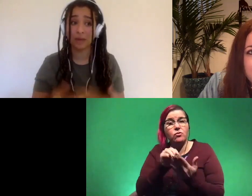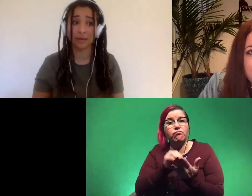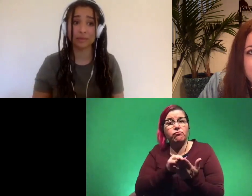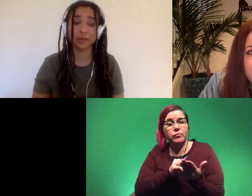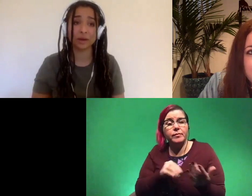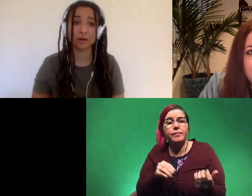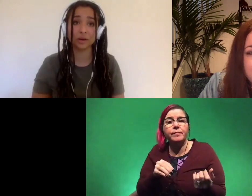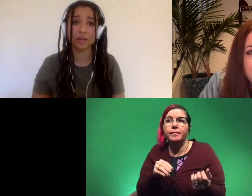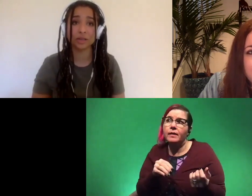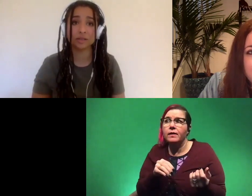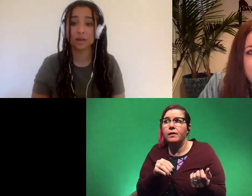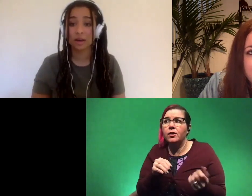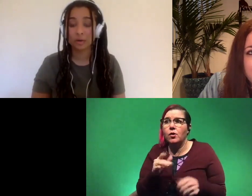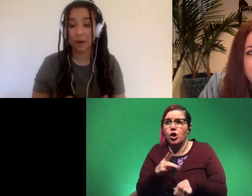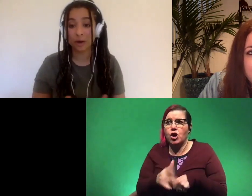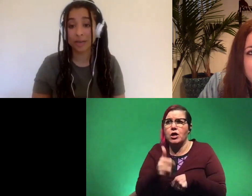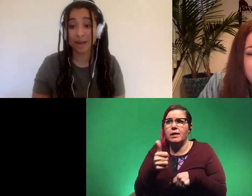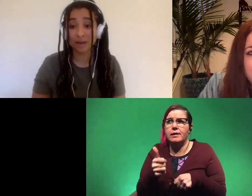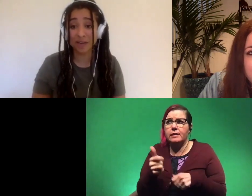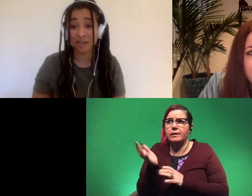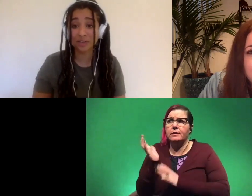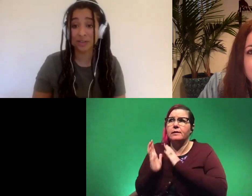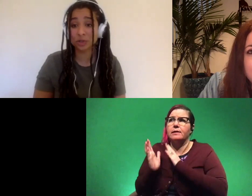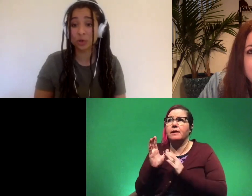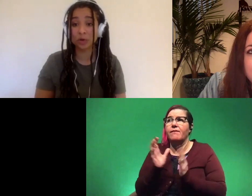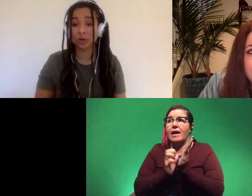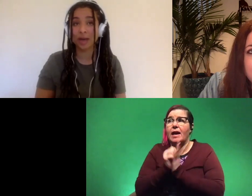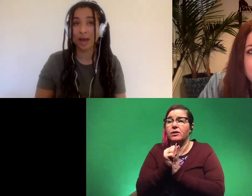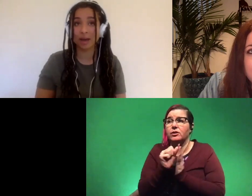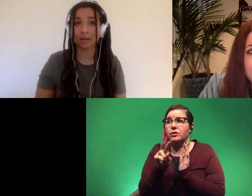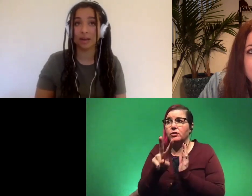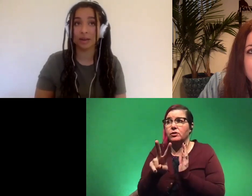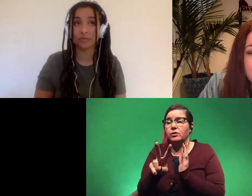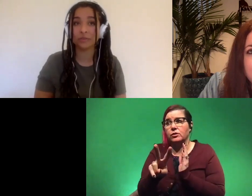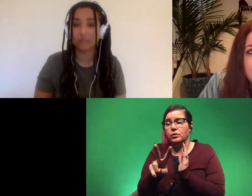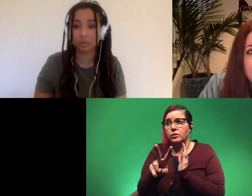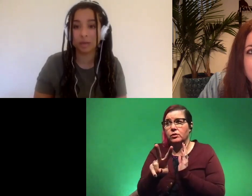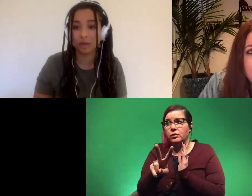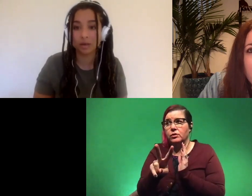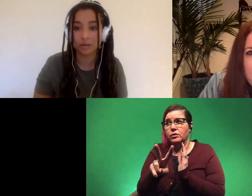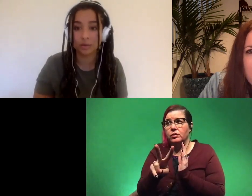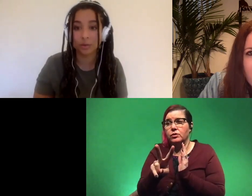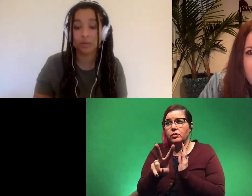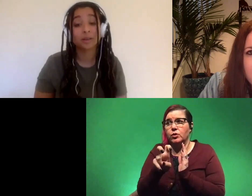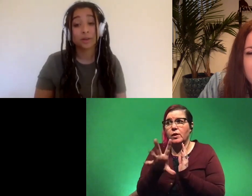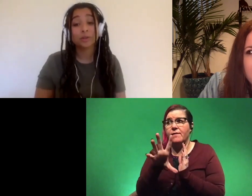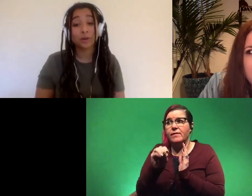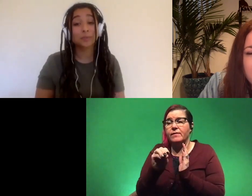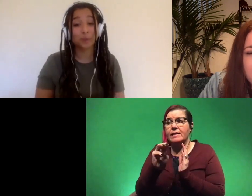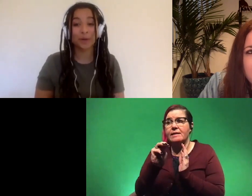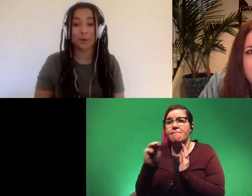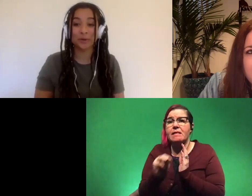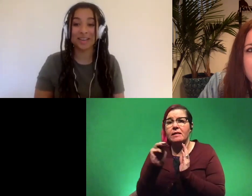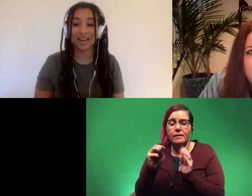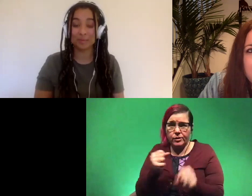i think the the earliest record of cancer is 250 million years old so